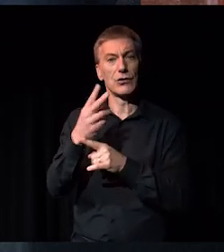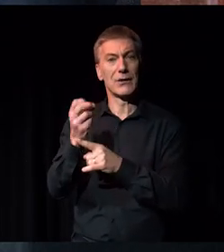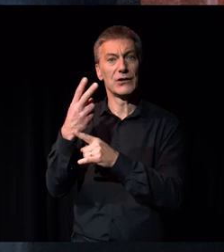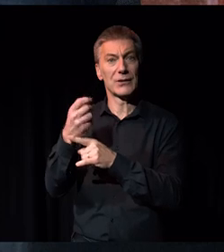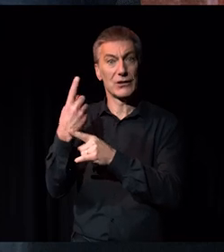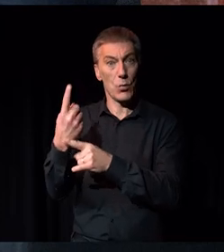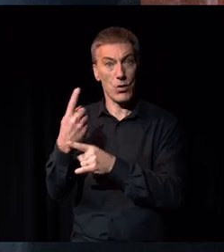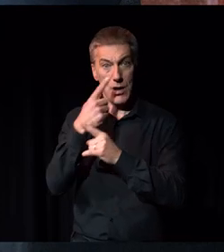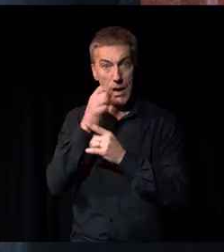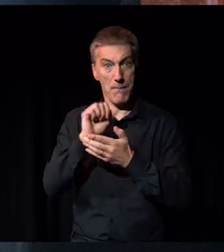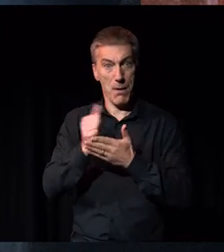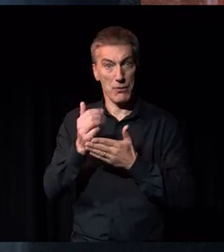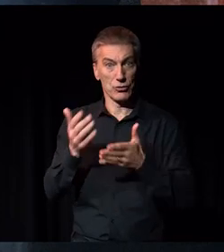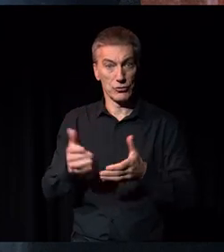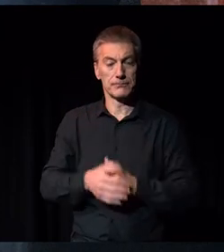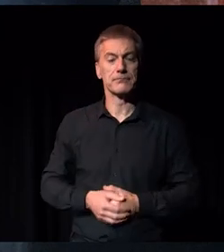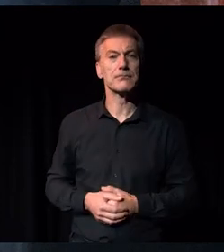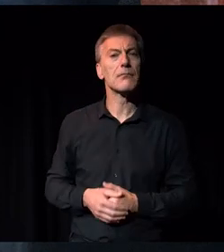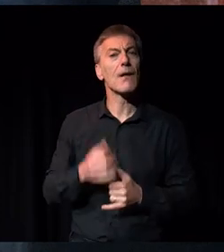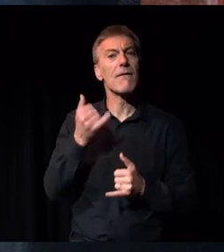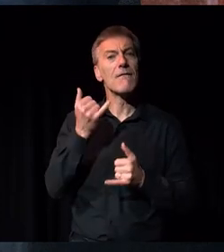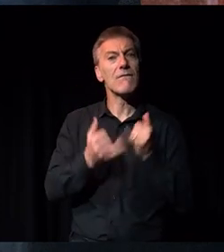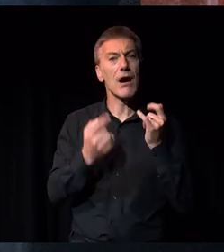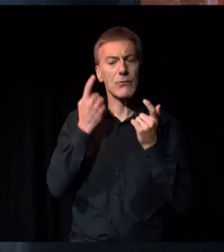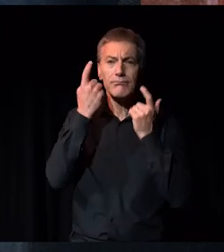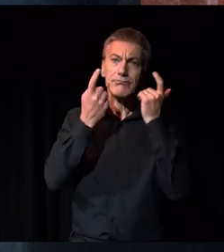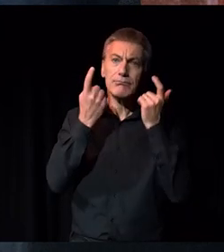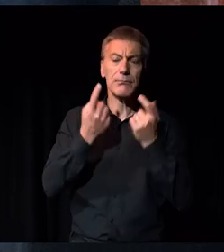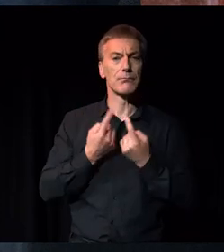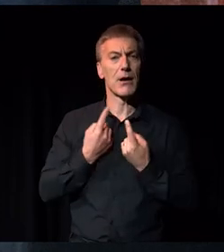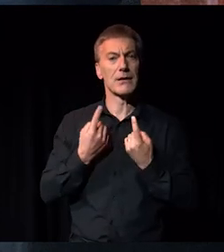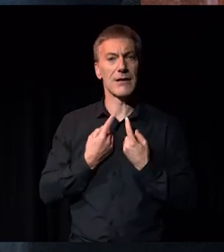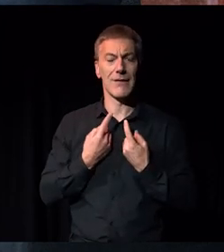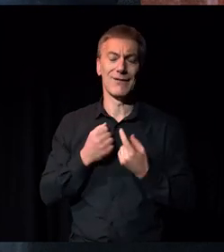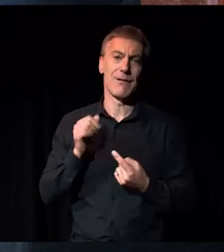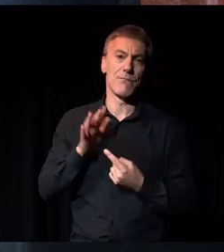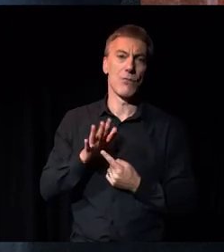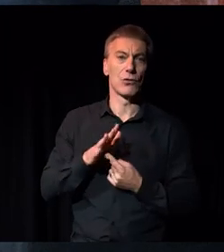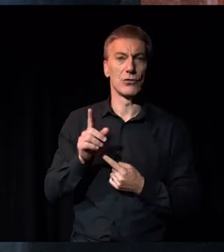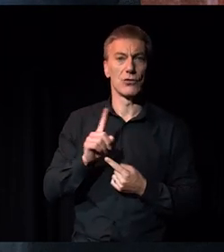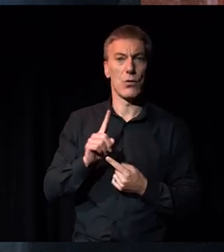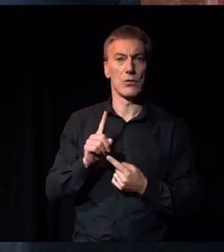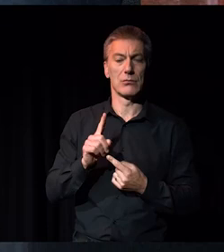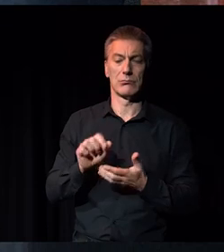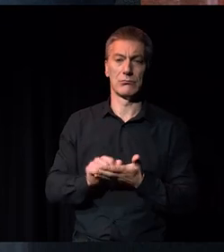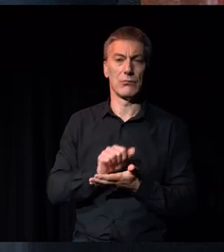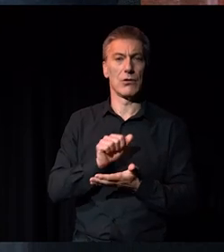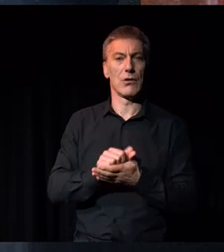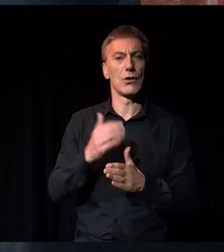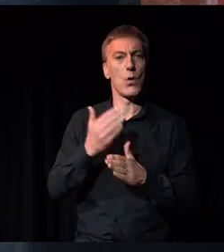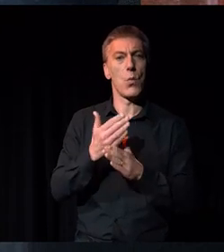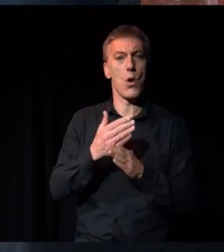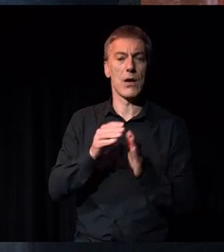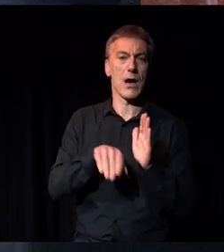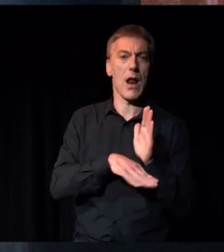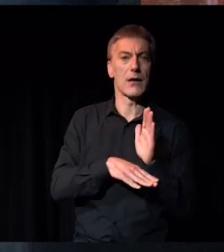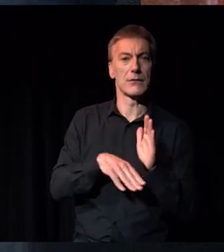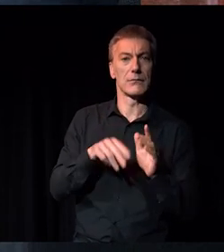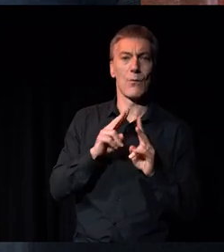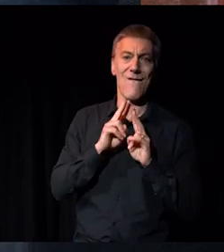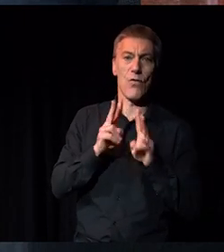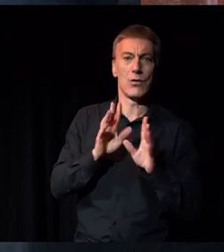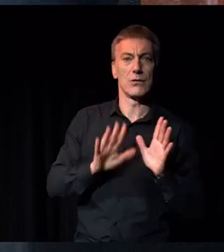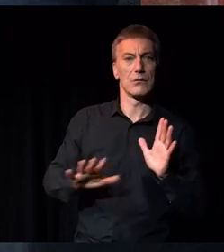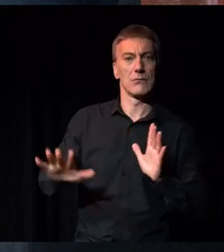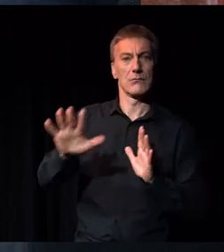2021. And I guess the final reflection for me has been about the importance of having working class voices across